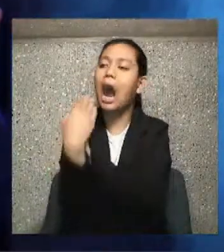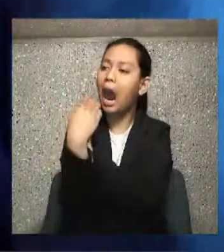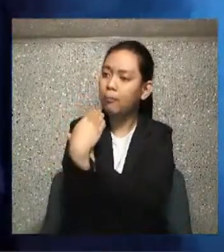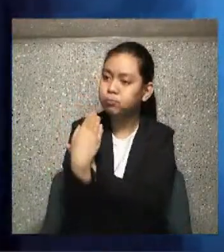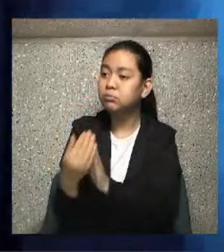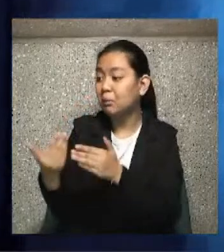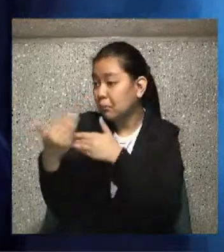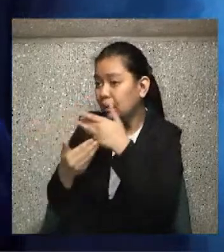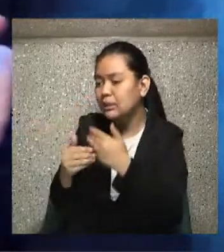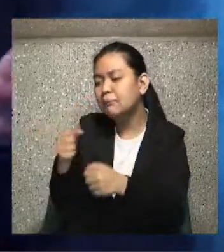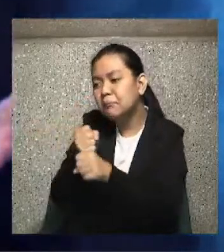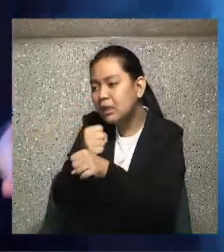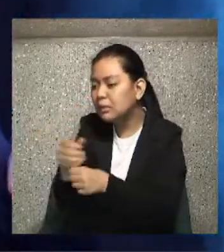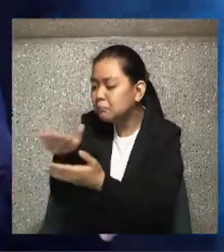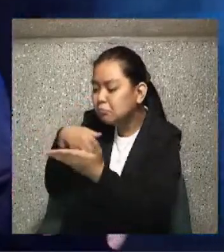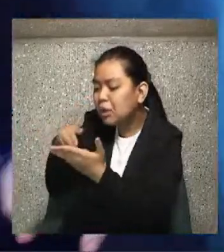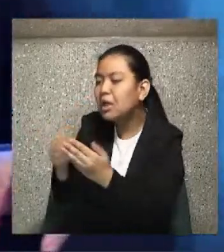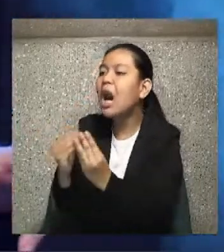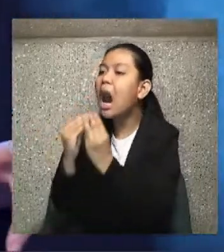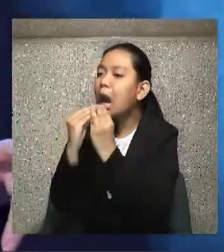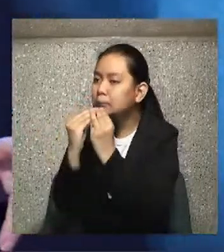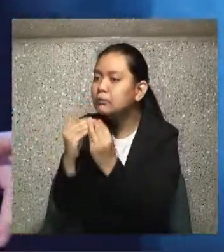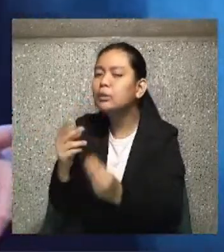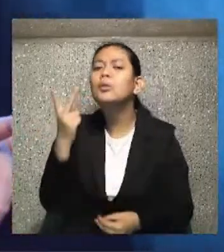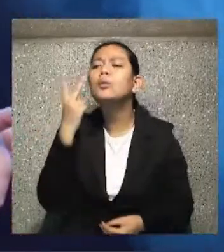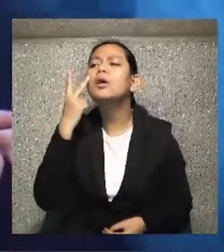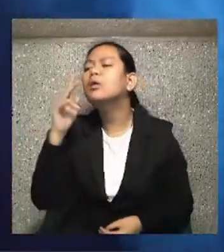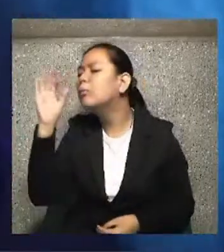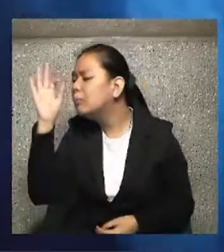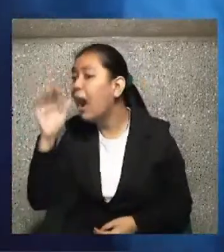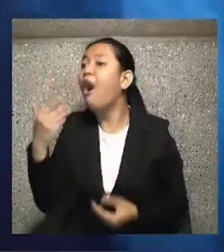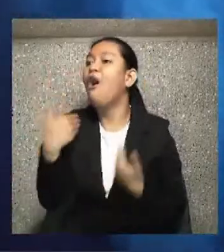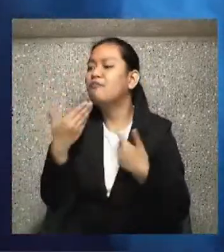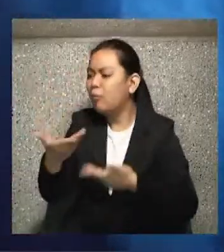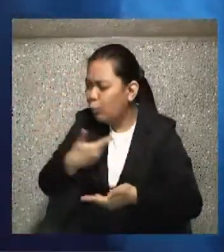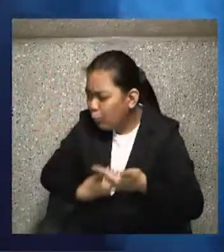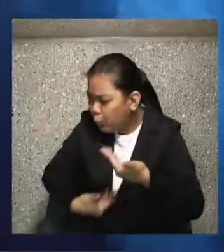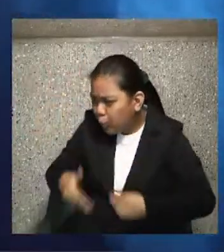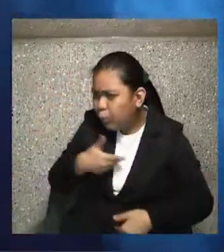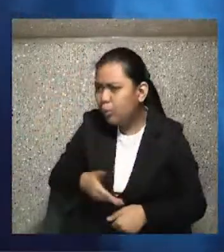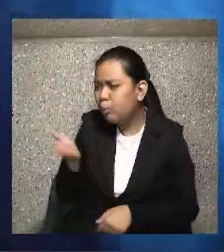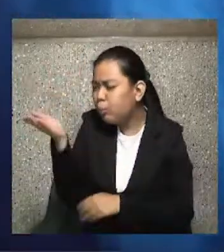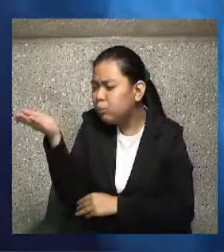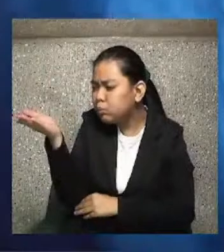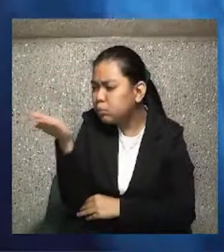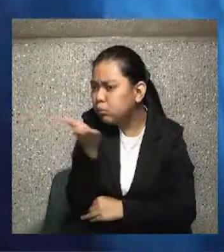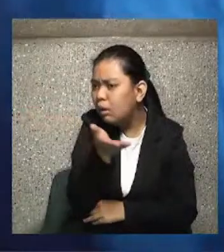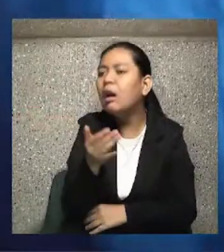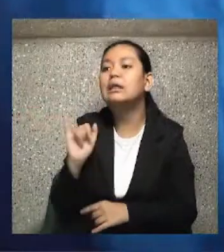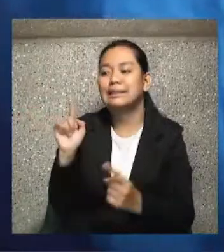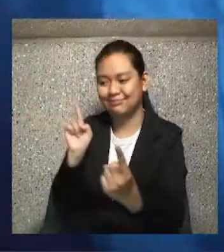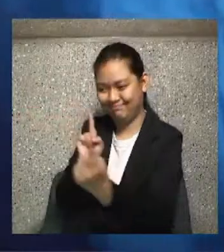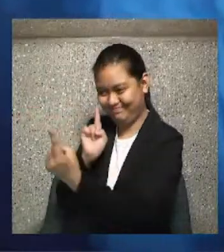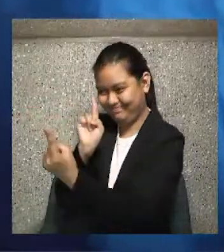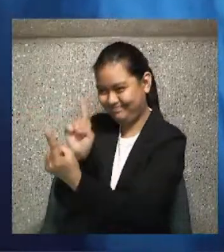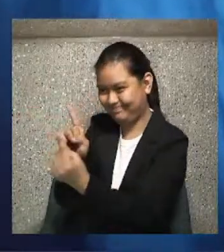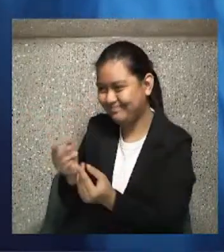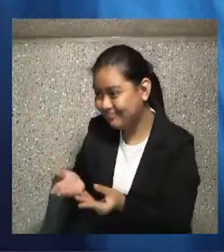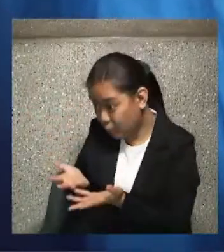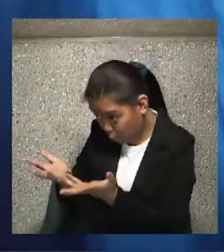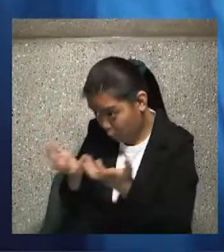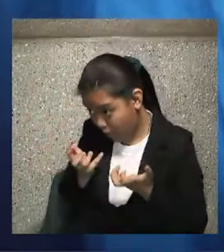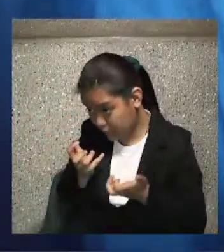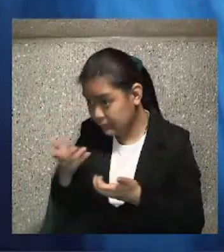someone that looks like they might be hungry. And you go up to them and say, I have a little extra. Would you like to share?